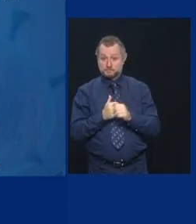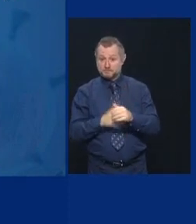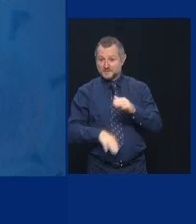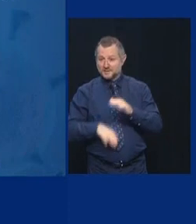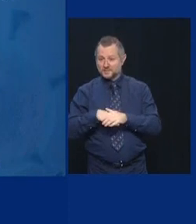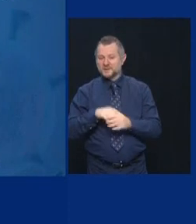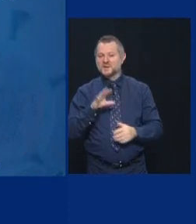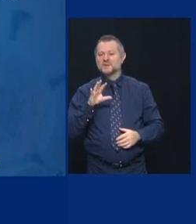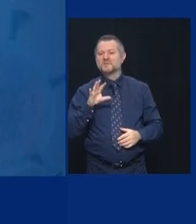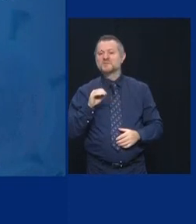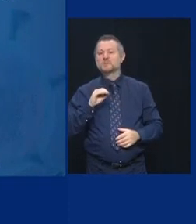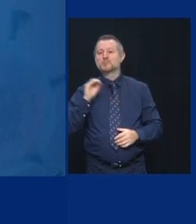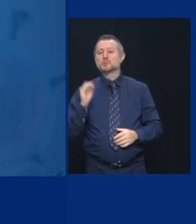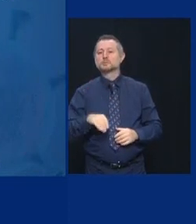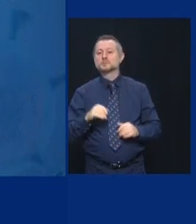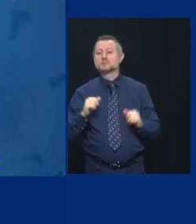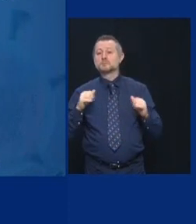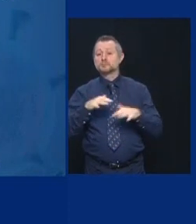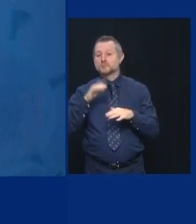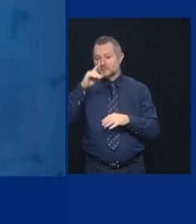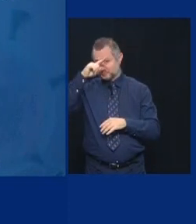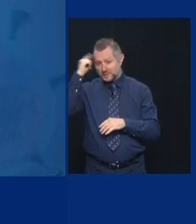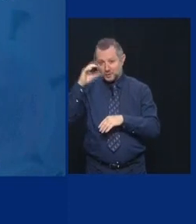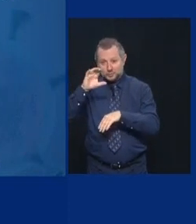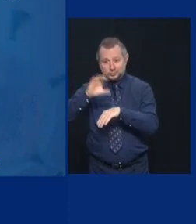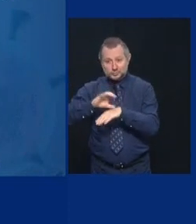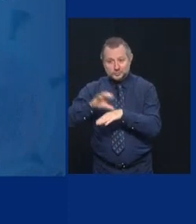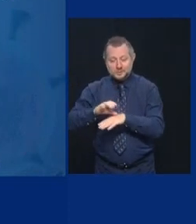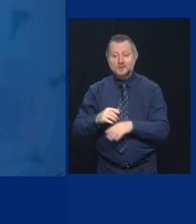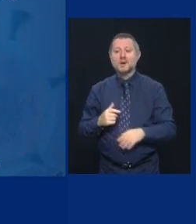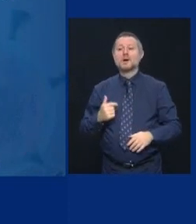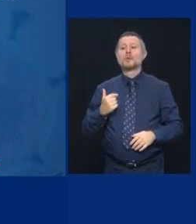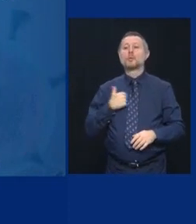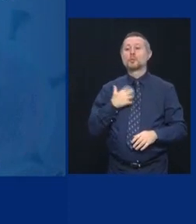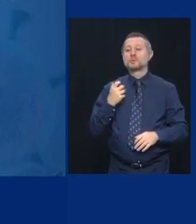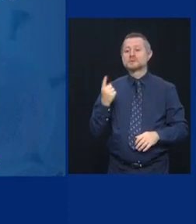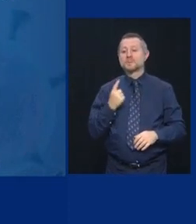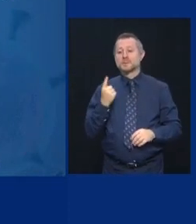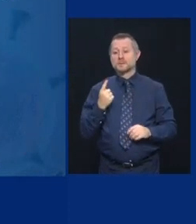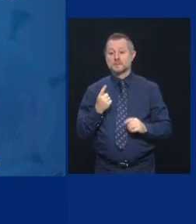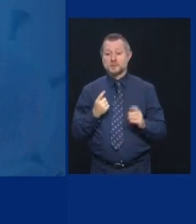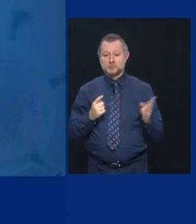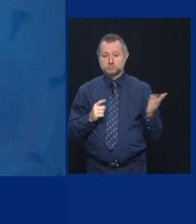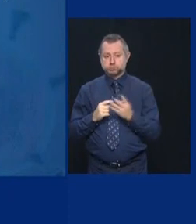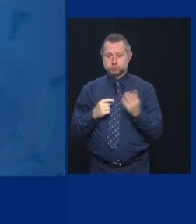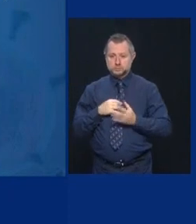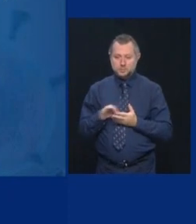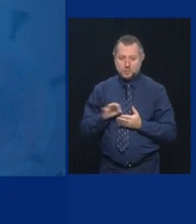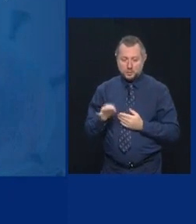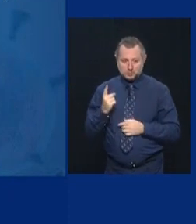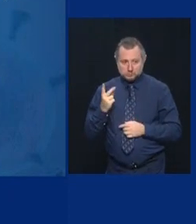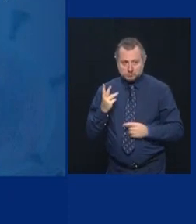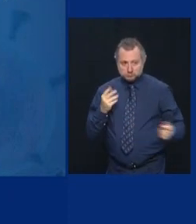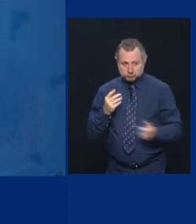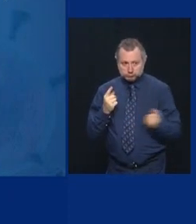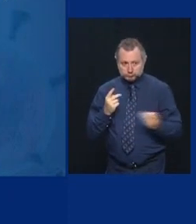I want someone at that door, when 50% enter the church,